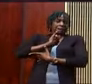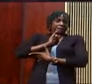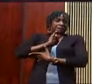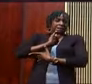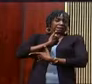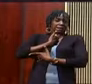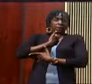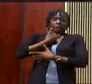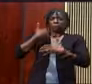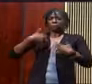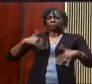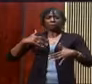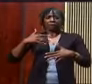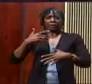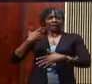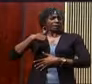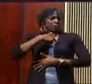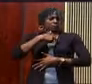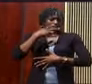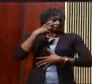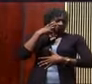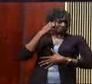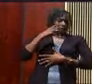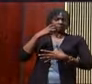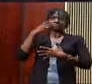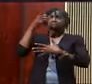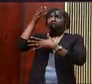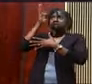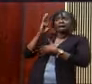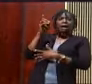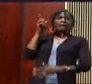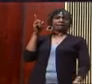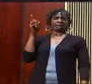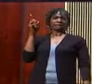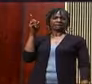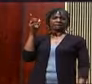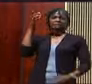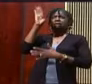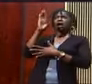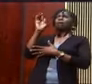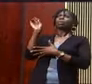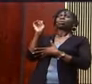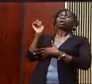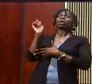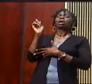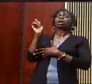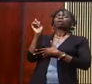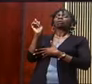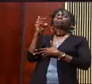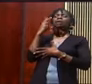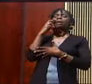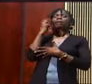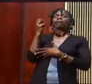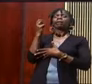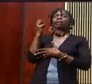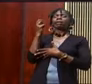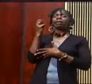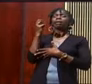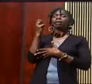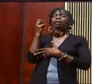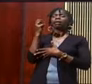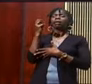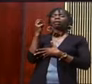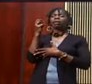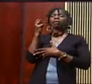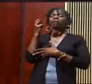of faith that they begin to doubt God and God's presence and promises for their life. They've